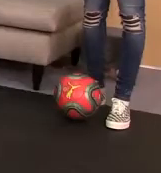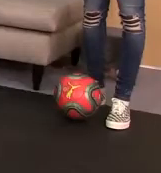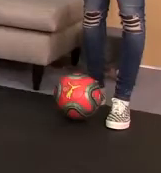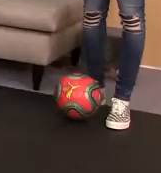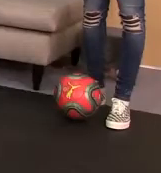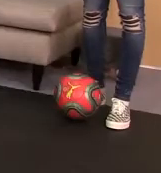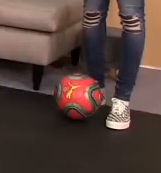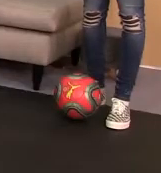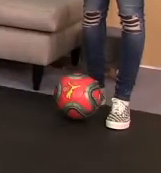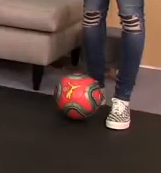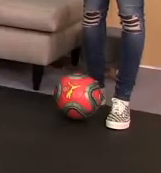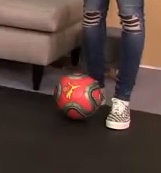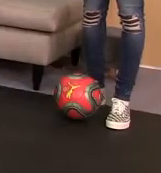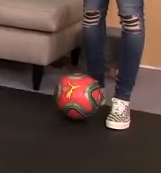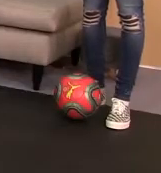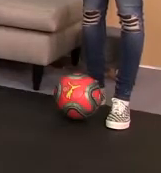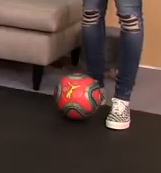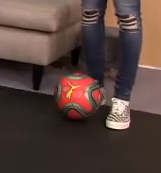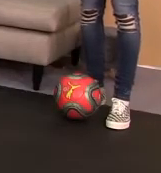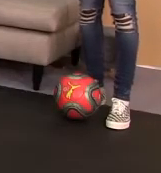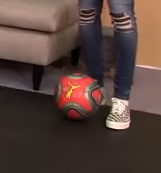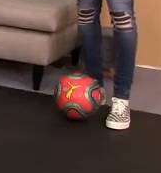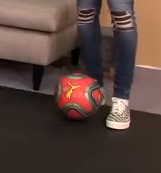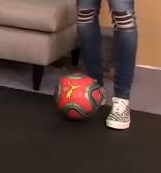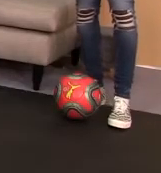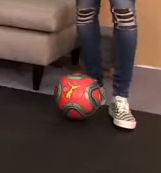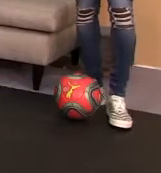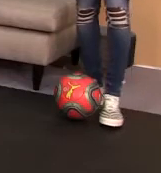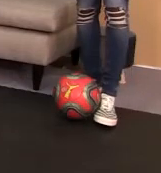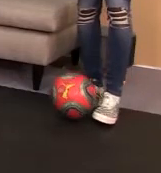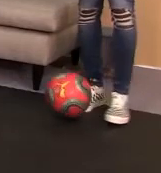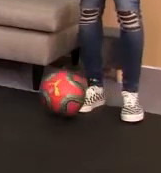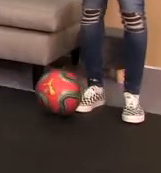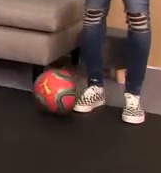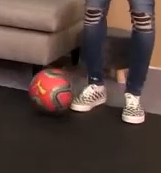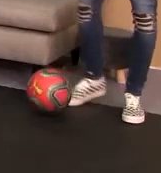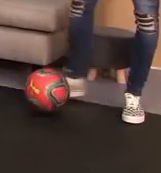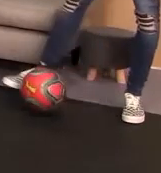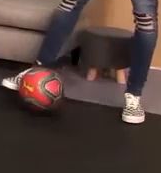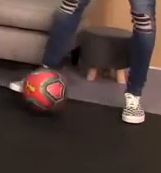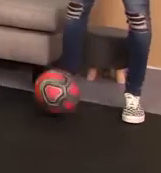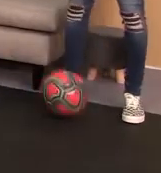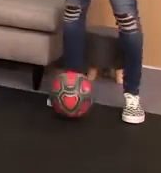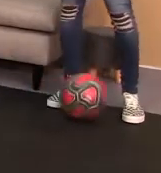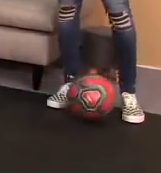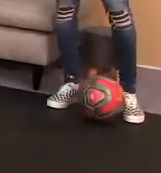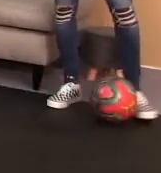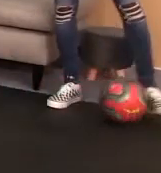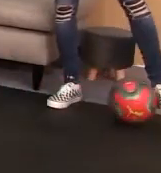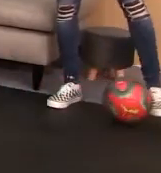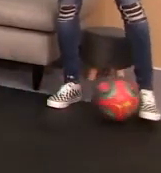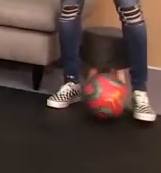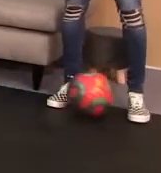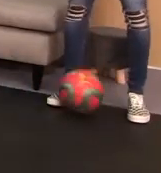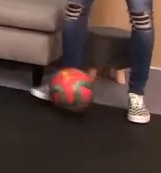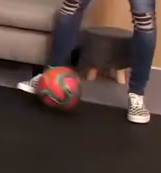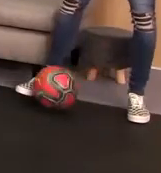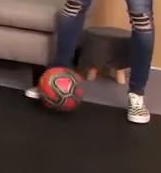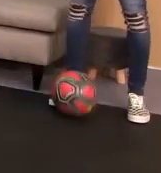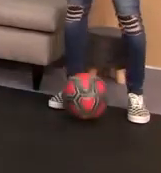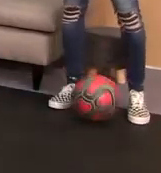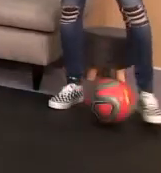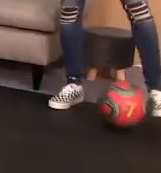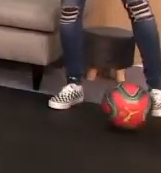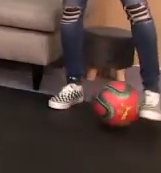Hey guys, welcome to our lounge, our very busy lounge, and I would like to just introduce our team to you. This is Paul,